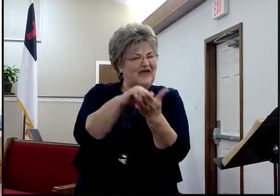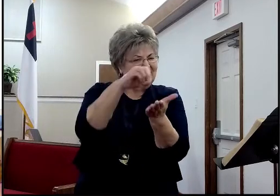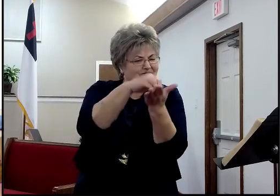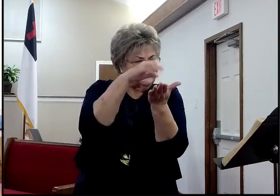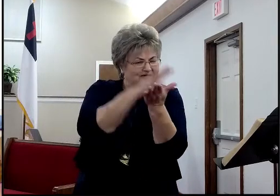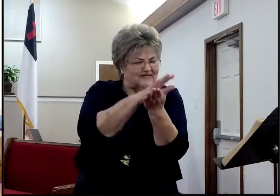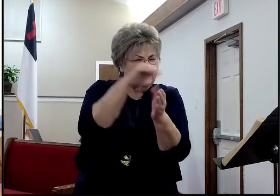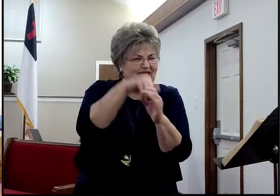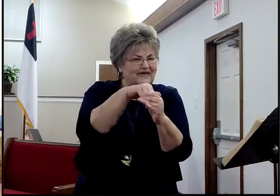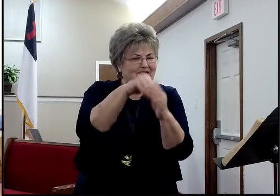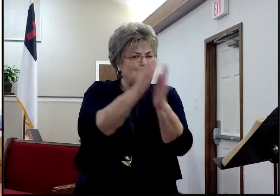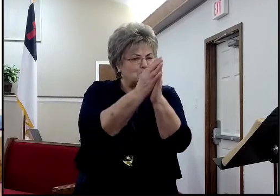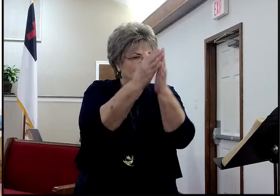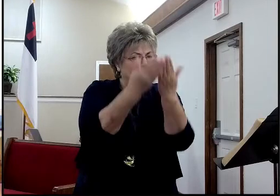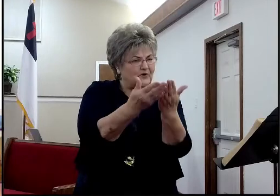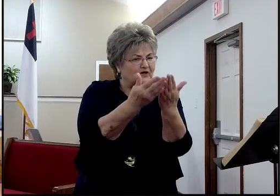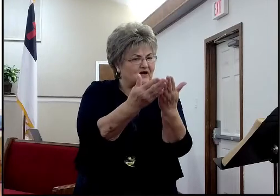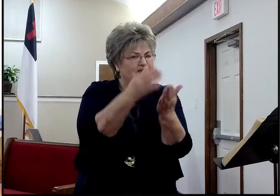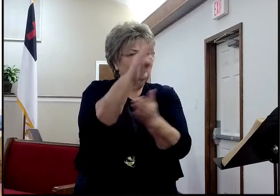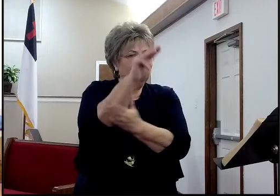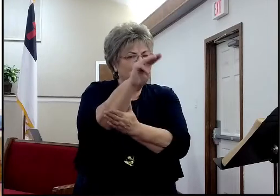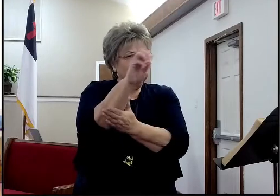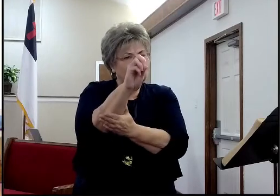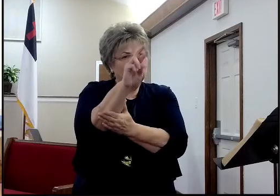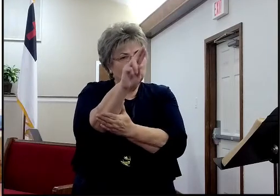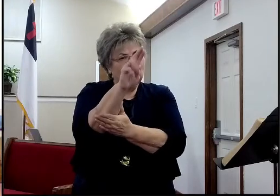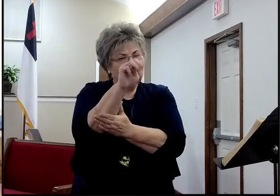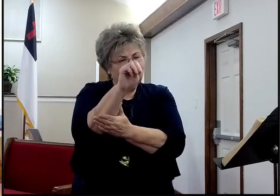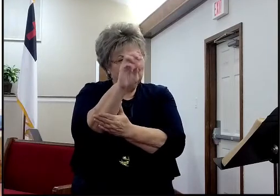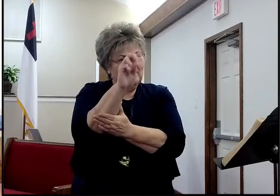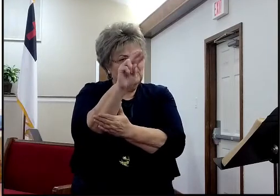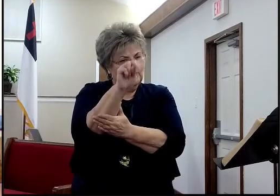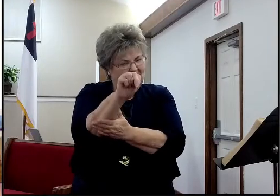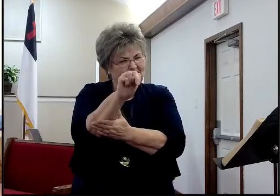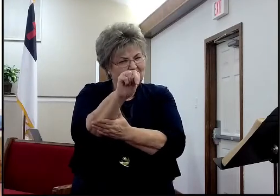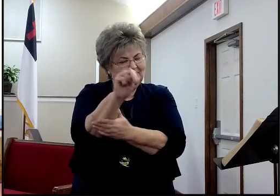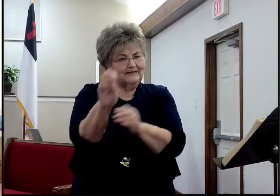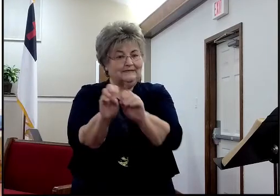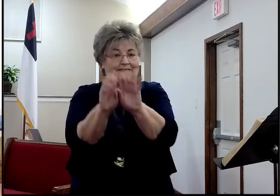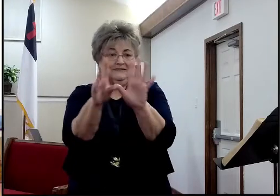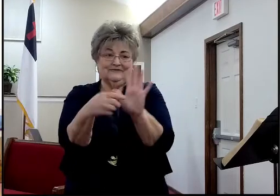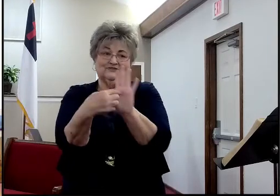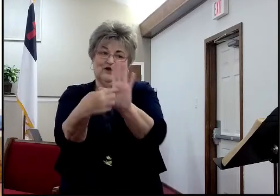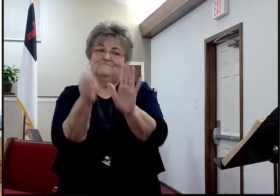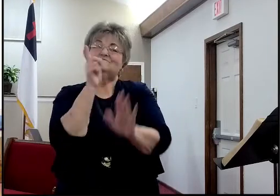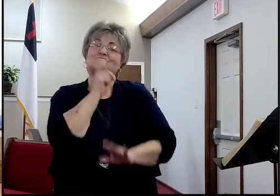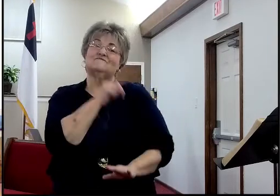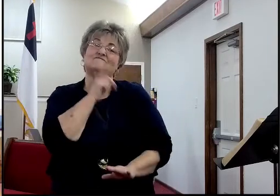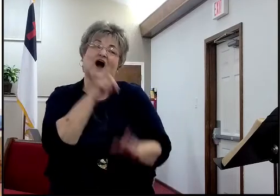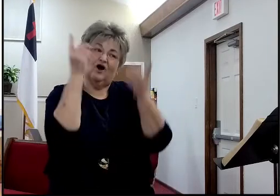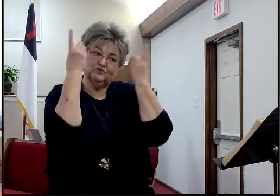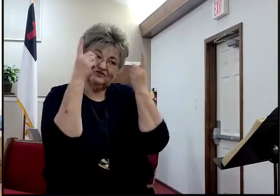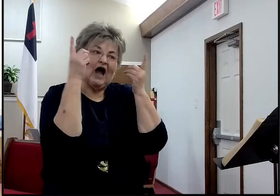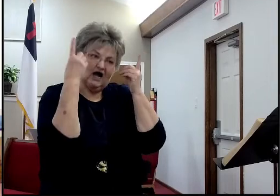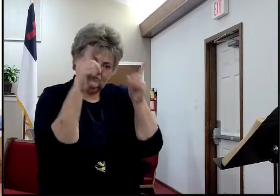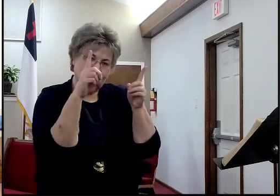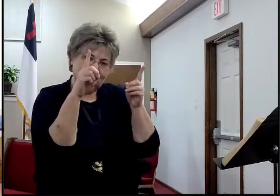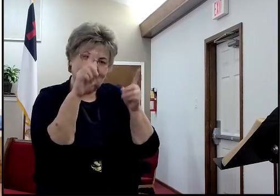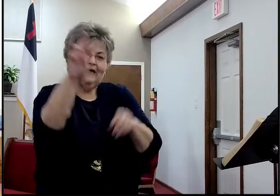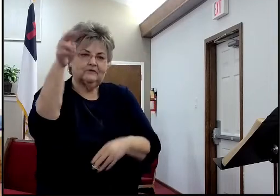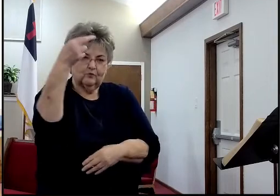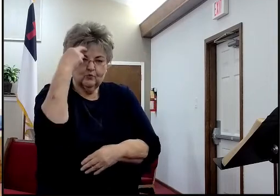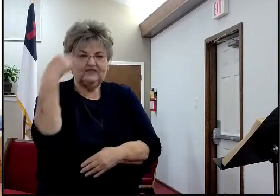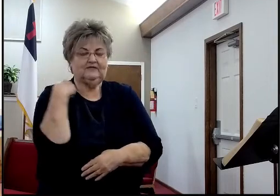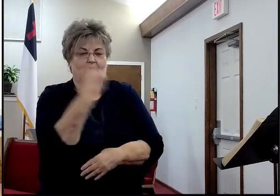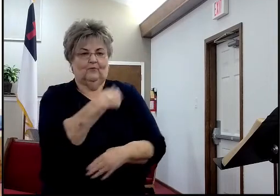that's no good, because it's a clear false doctrine, and by the way, that's the reason why we have